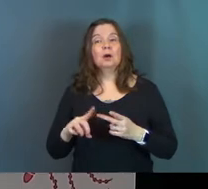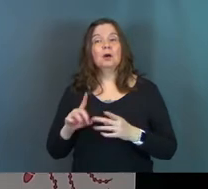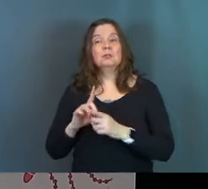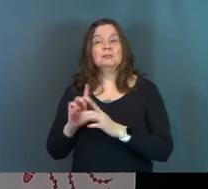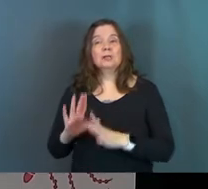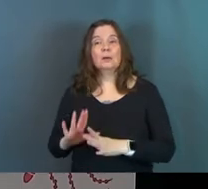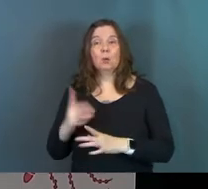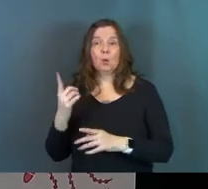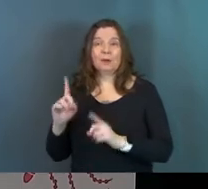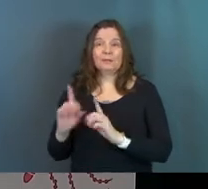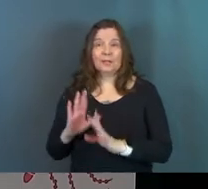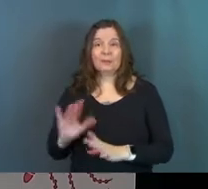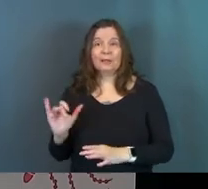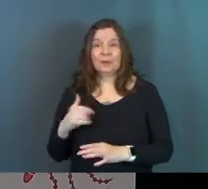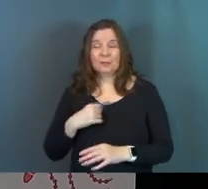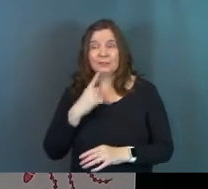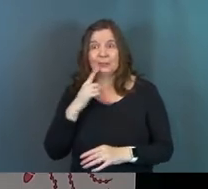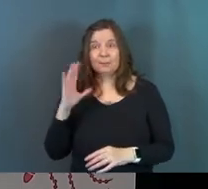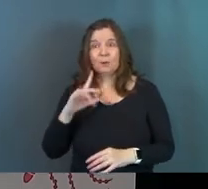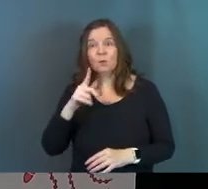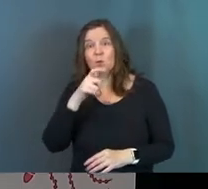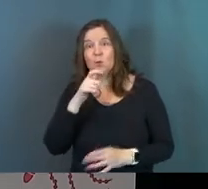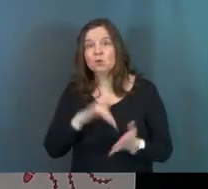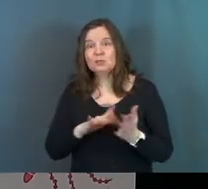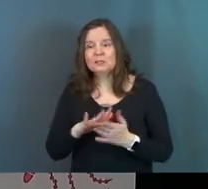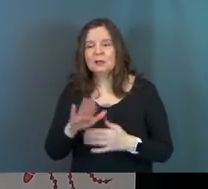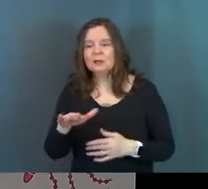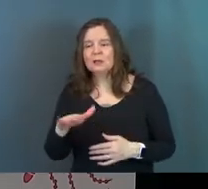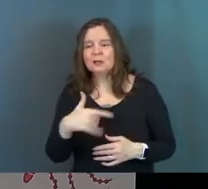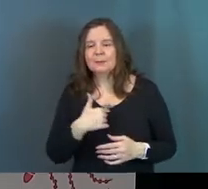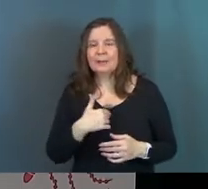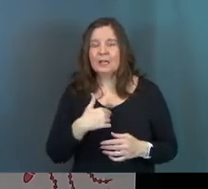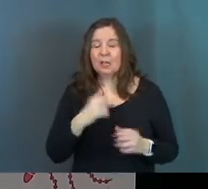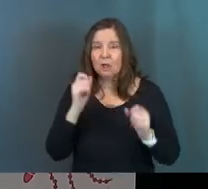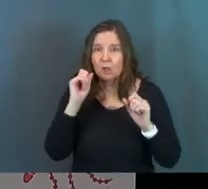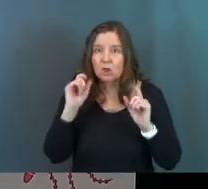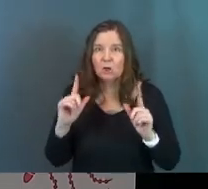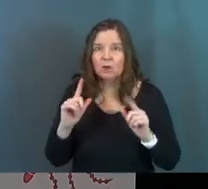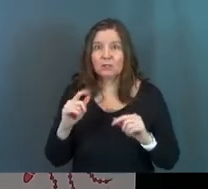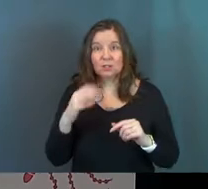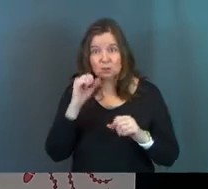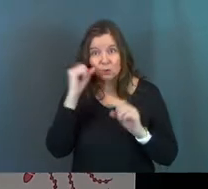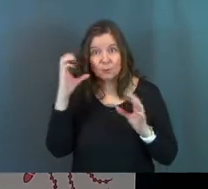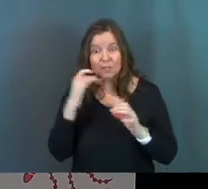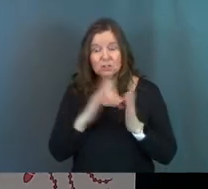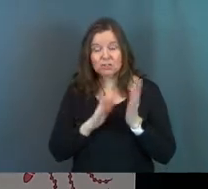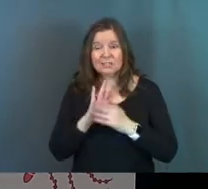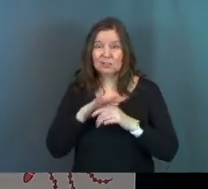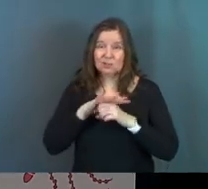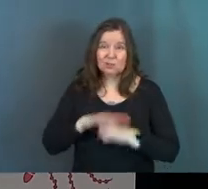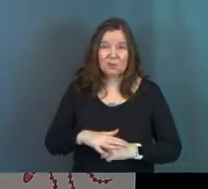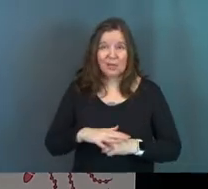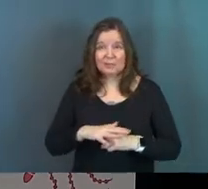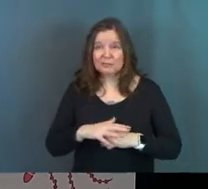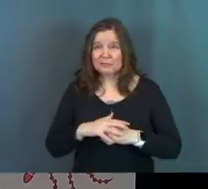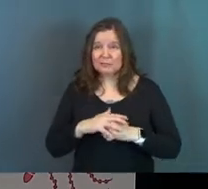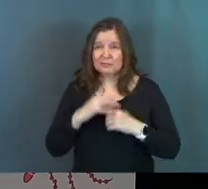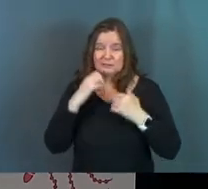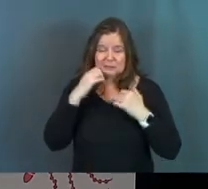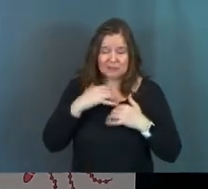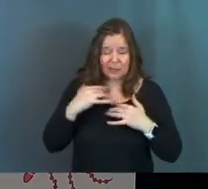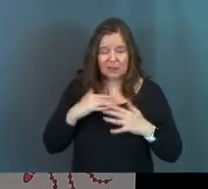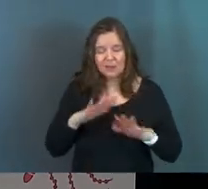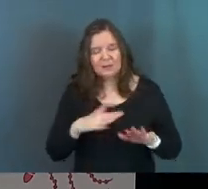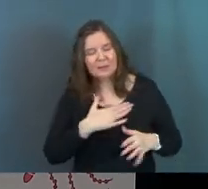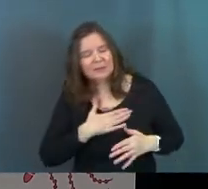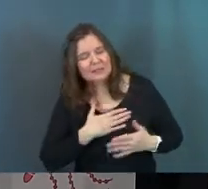disciple, one of the disciples, like we said earlier, who Jesus is like, hey, be alert. Like, can you imagine like Jesus is stressed out? You love Jesus so much. You just want to help him